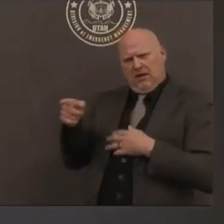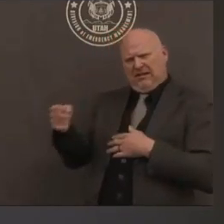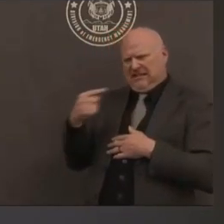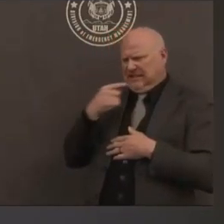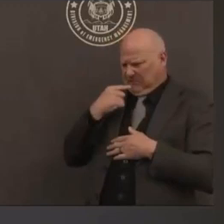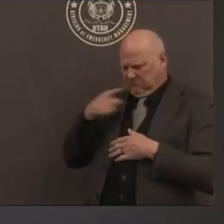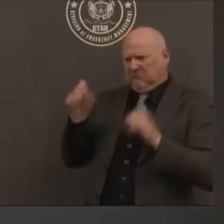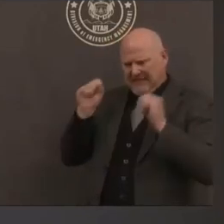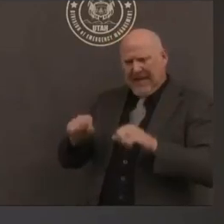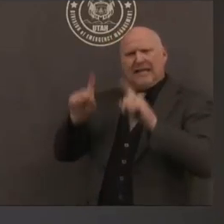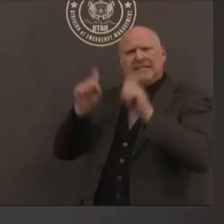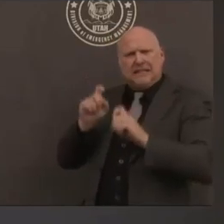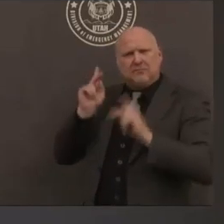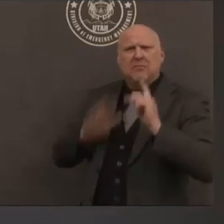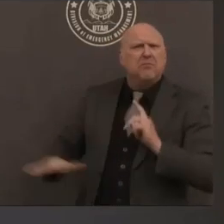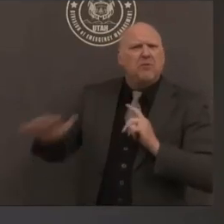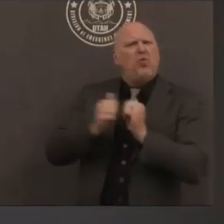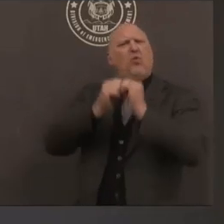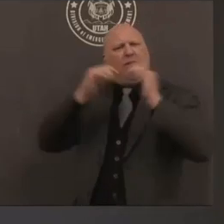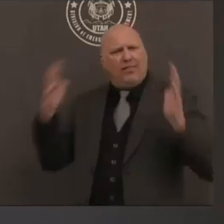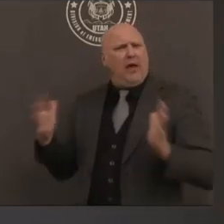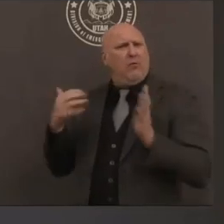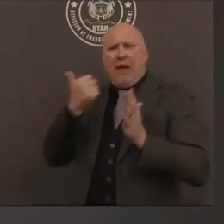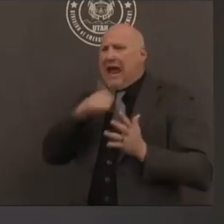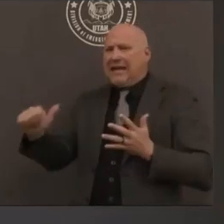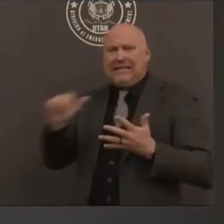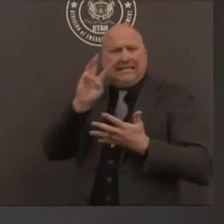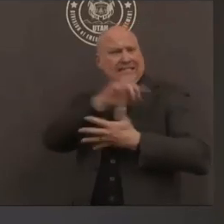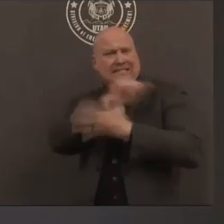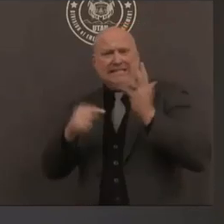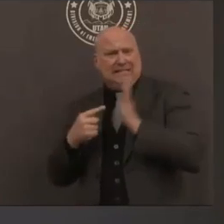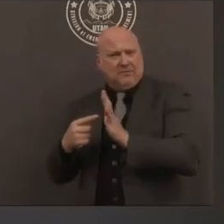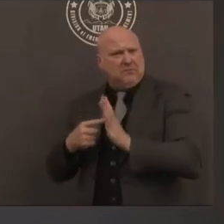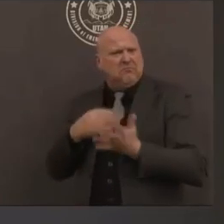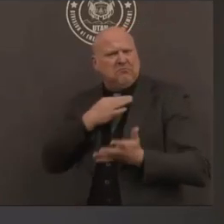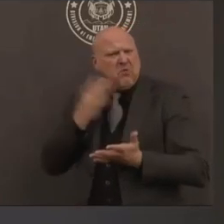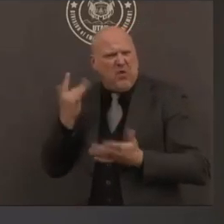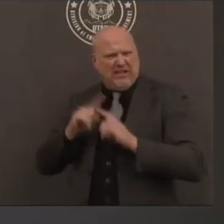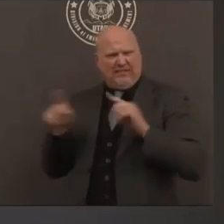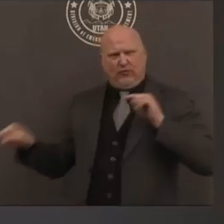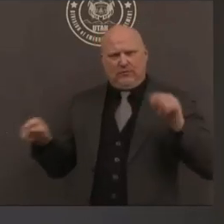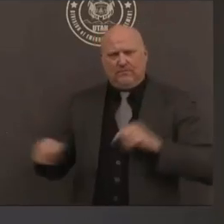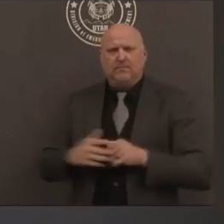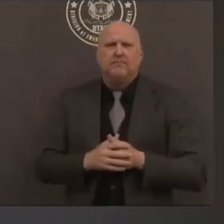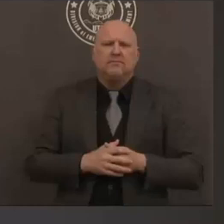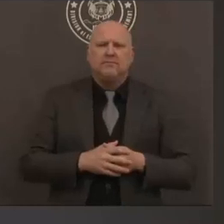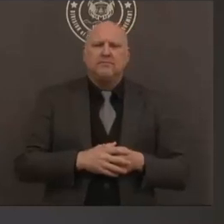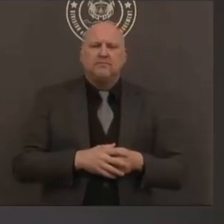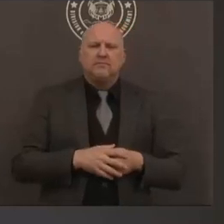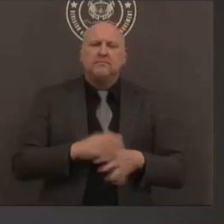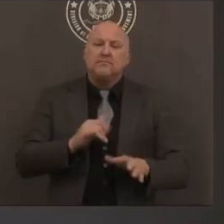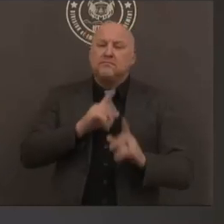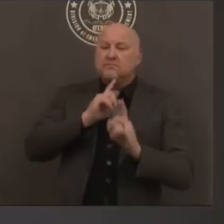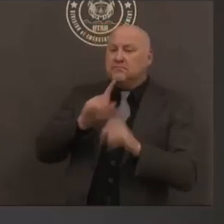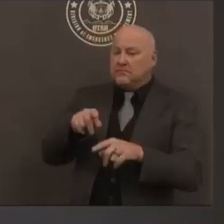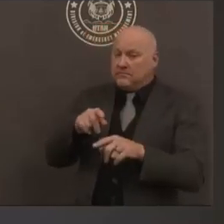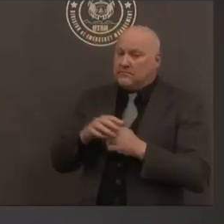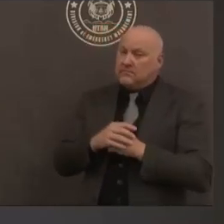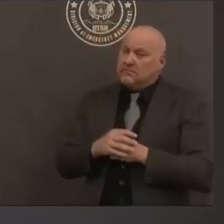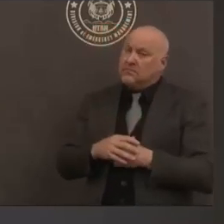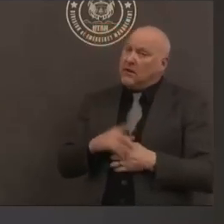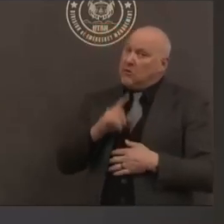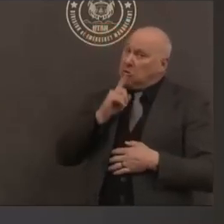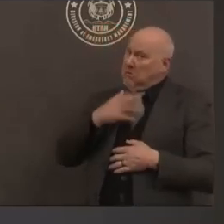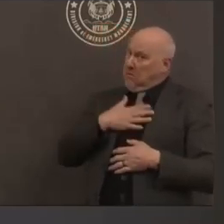it's my understanding that they're looking to come on board with the guidelines that have been set by all the subject matter experts across the state um and that's what we're